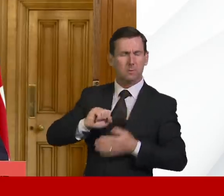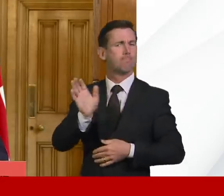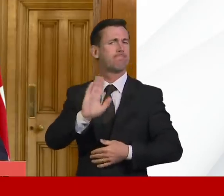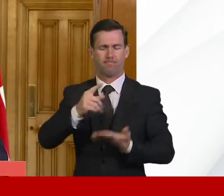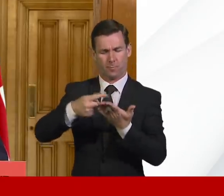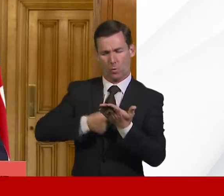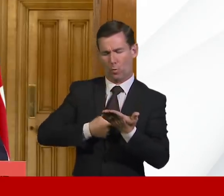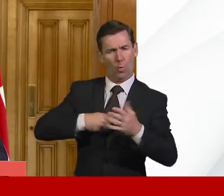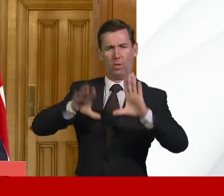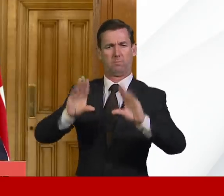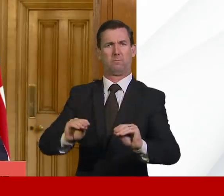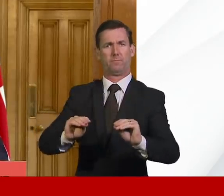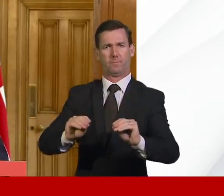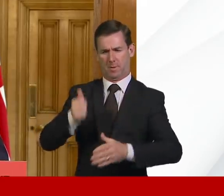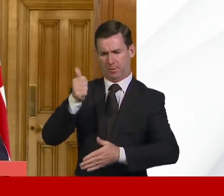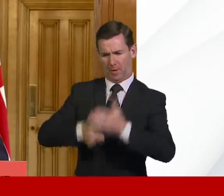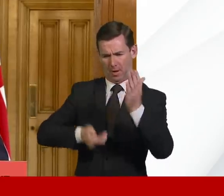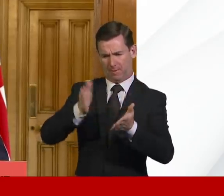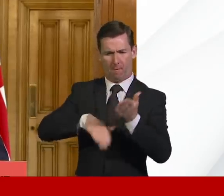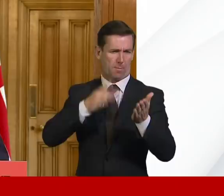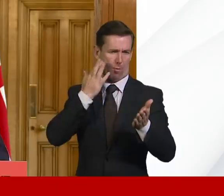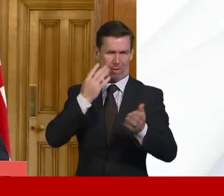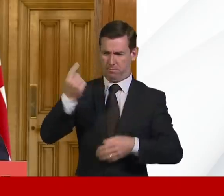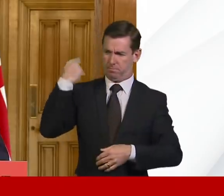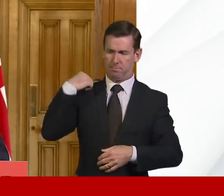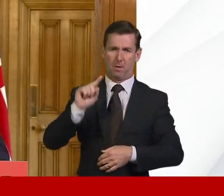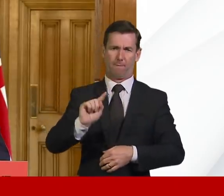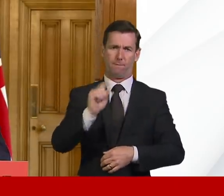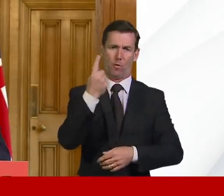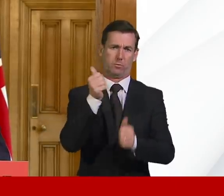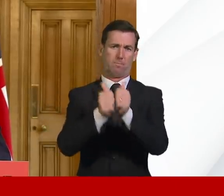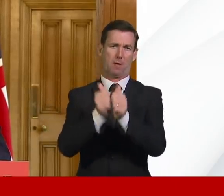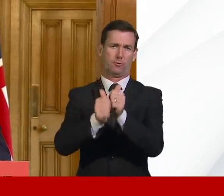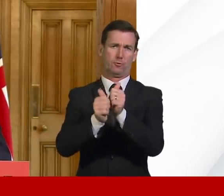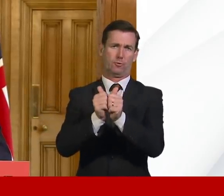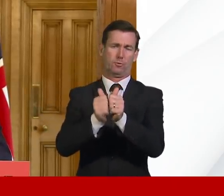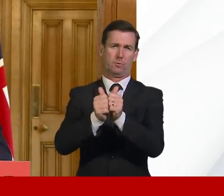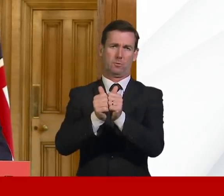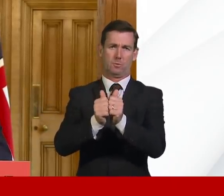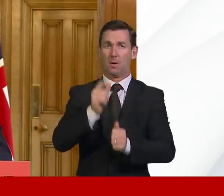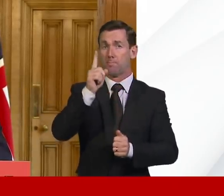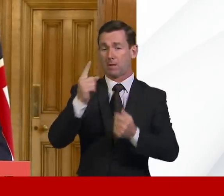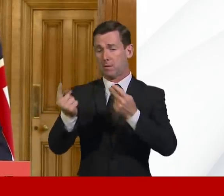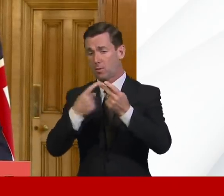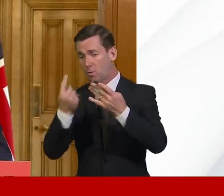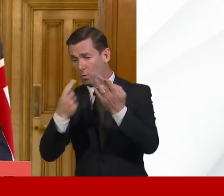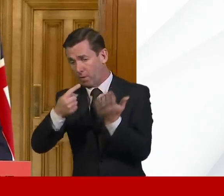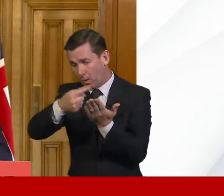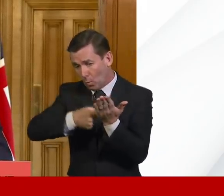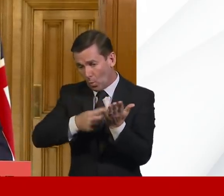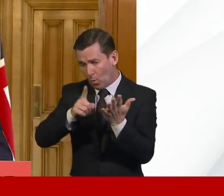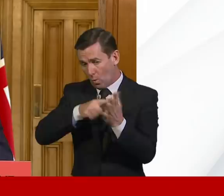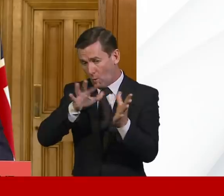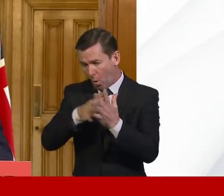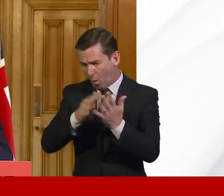effect from the 1st of March. However, to be clear, all of the other checks and balances that help to ensure